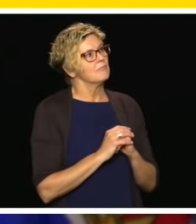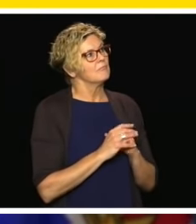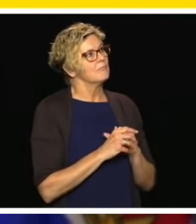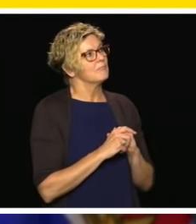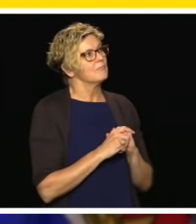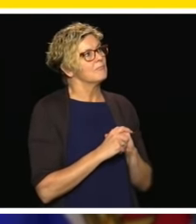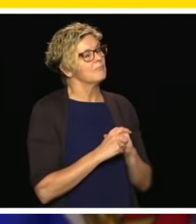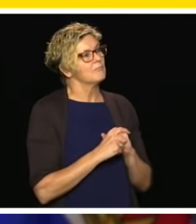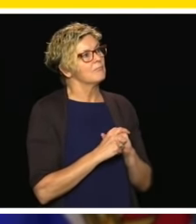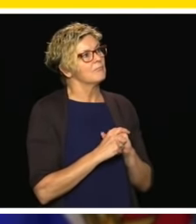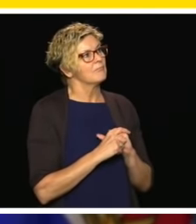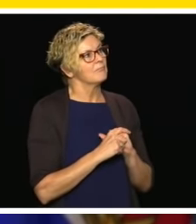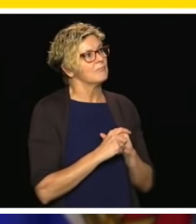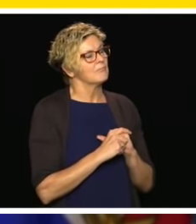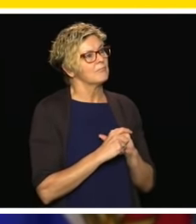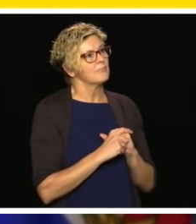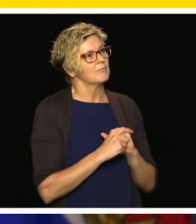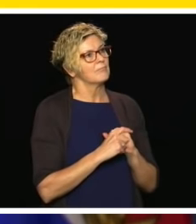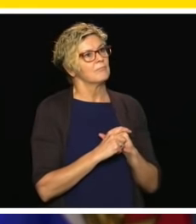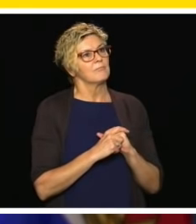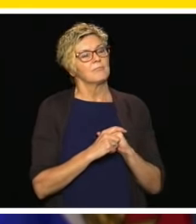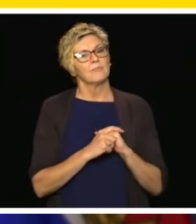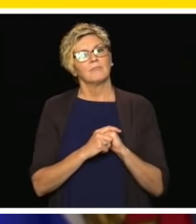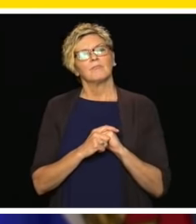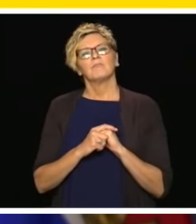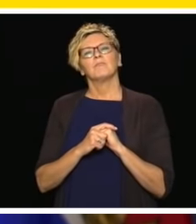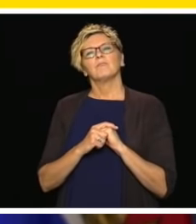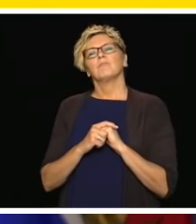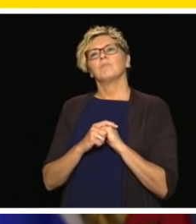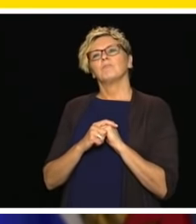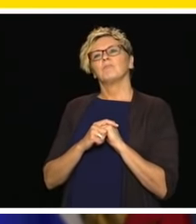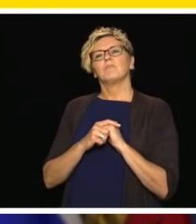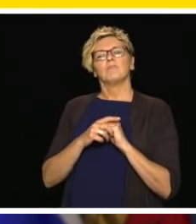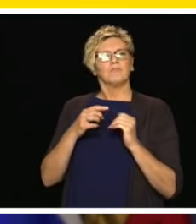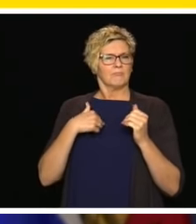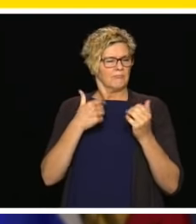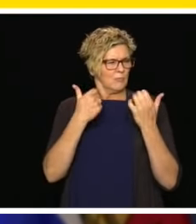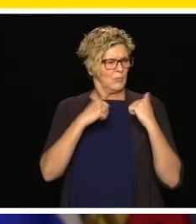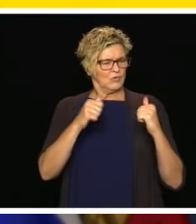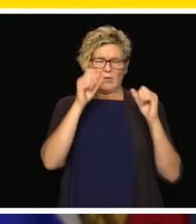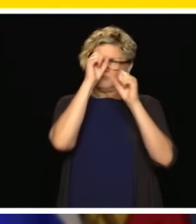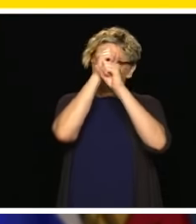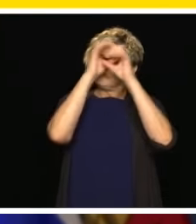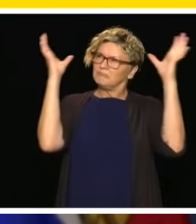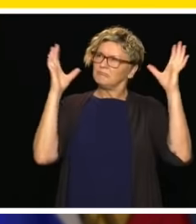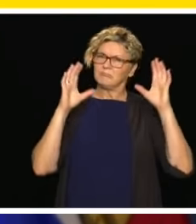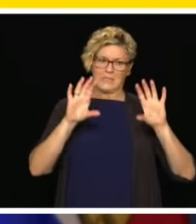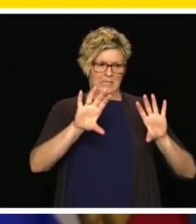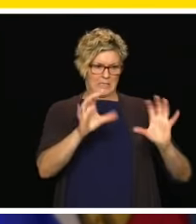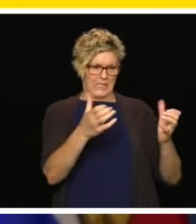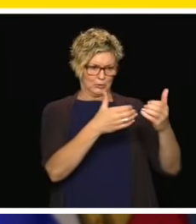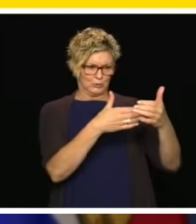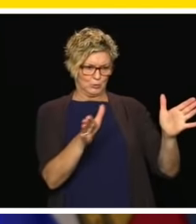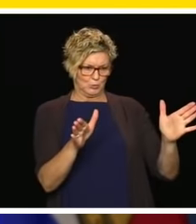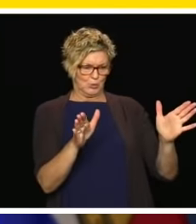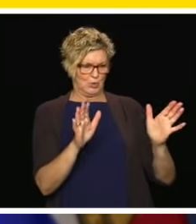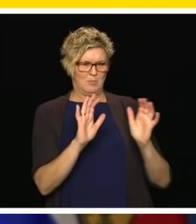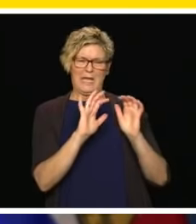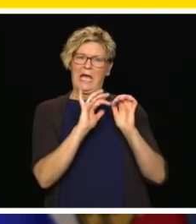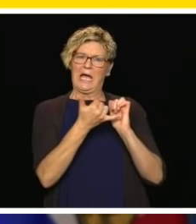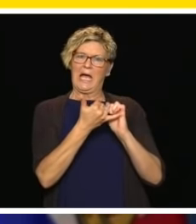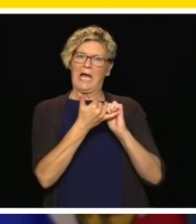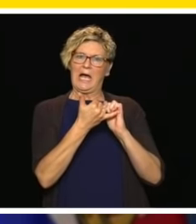Hi, thanks. I would like to ask a little bit more about exactly how these social distancing measures are going to work in